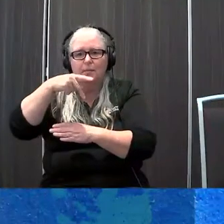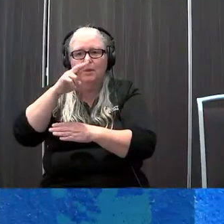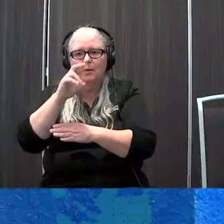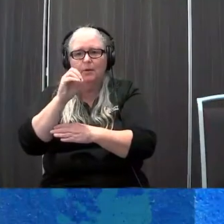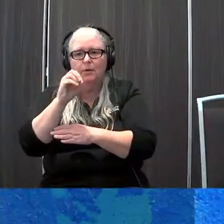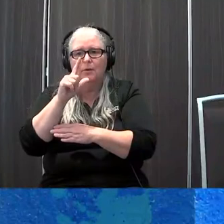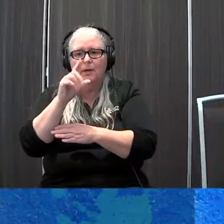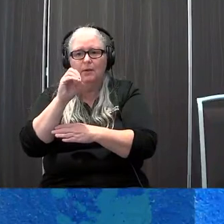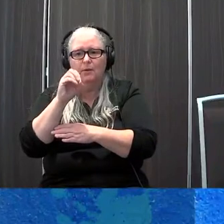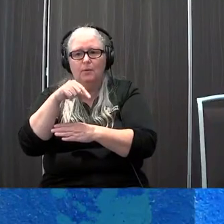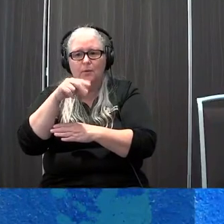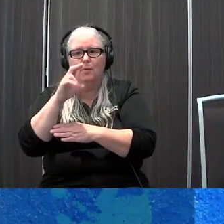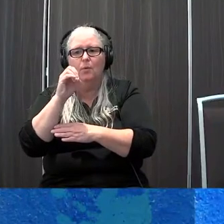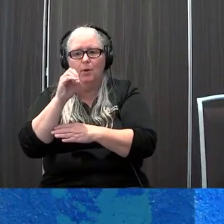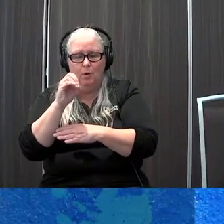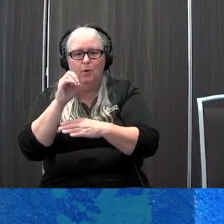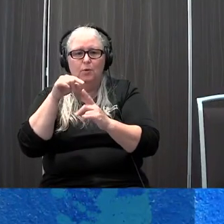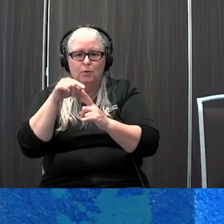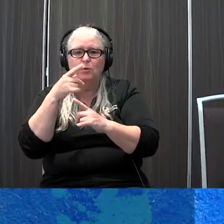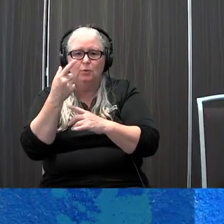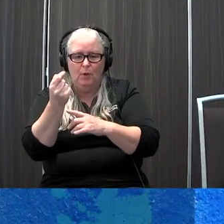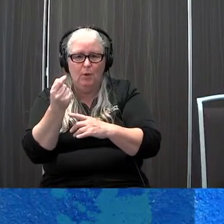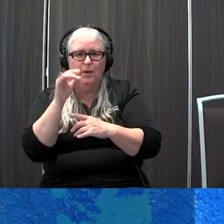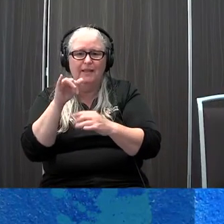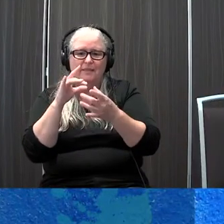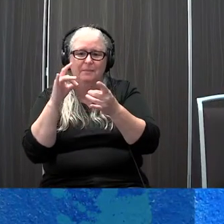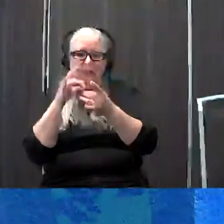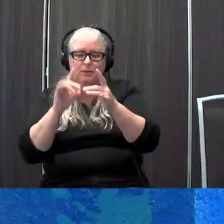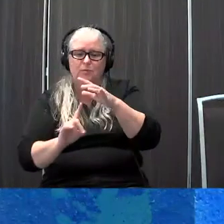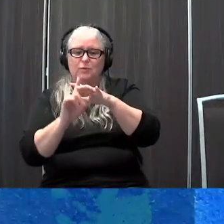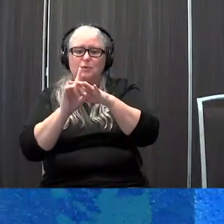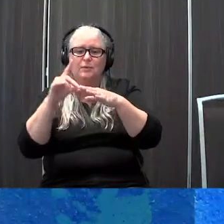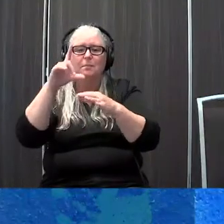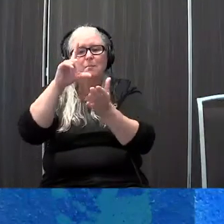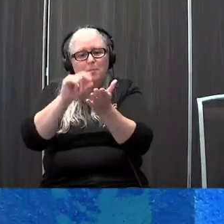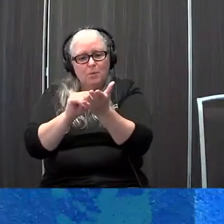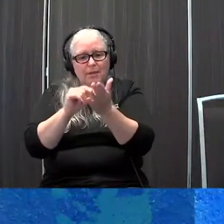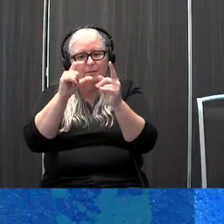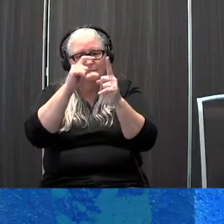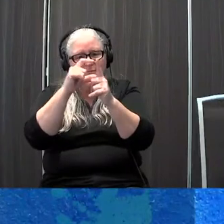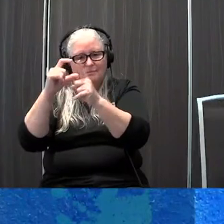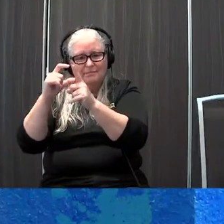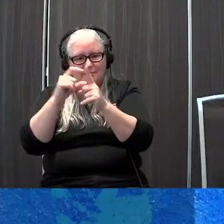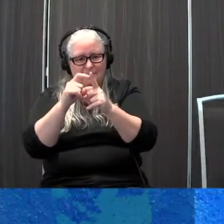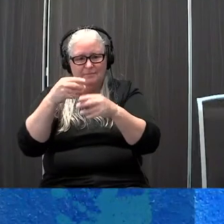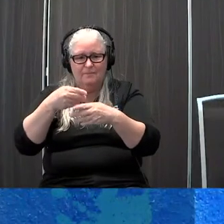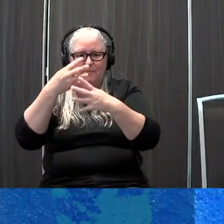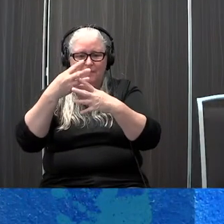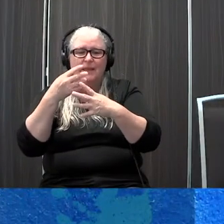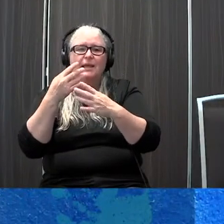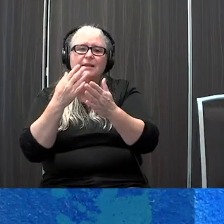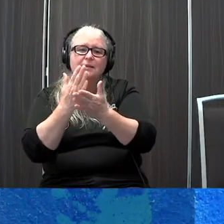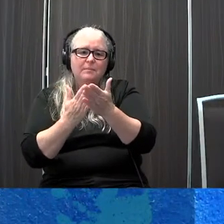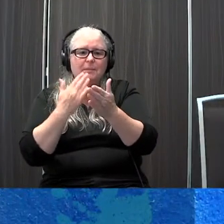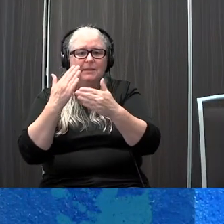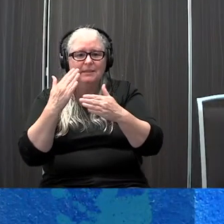and we like Perloquo to go as the message appears in print which might be helpful to some who are deaf or hard of hearing and may